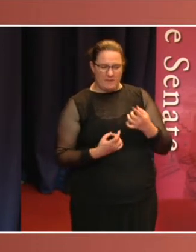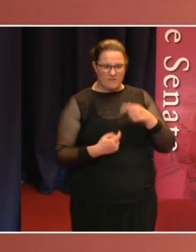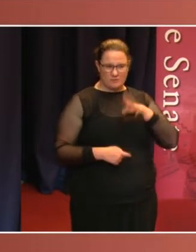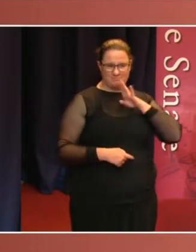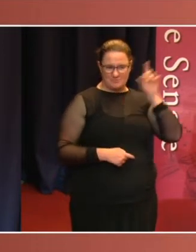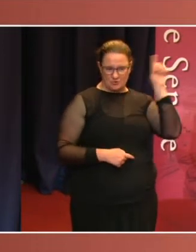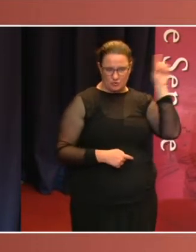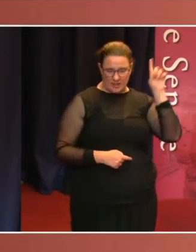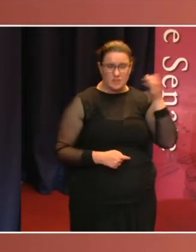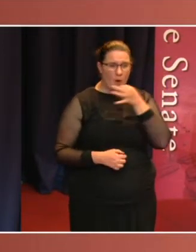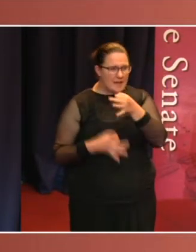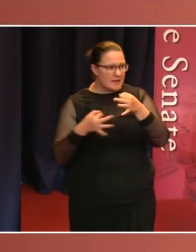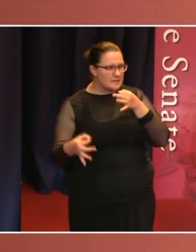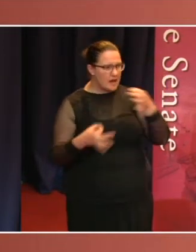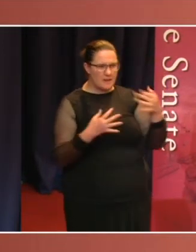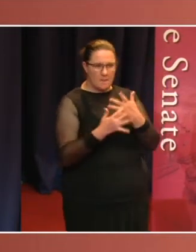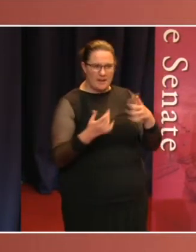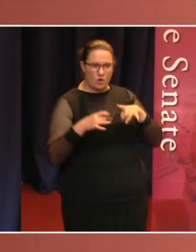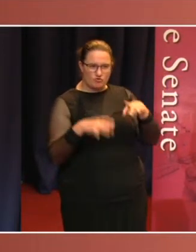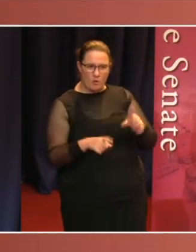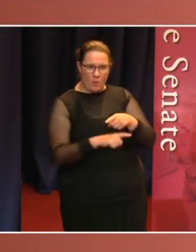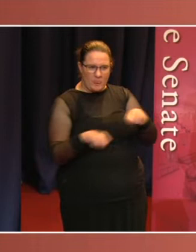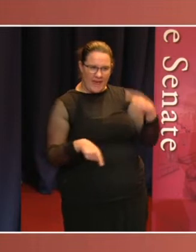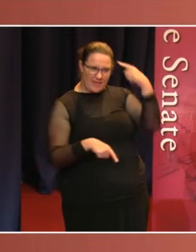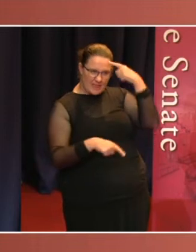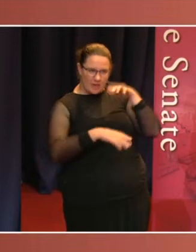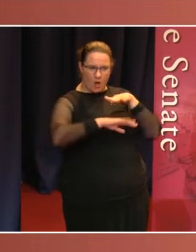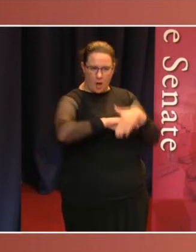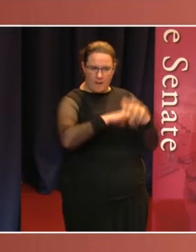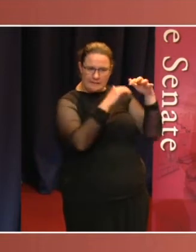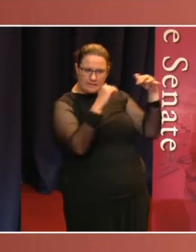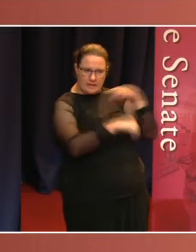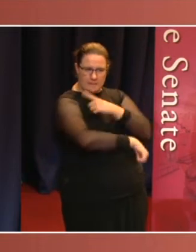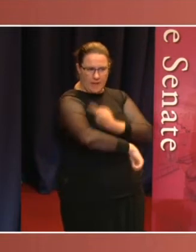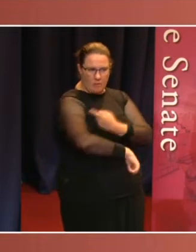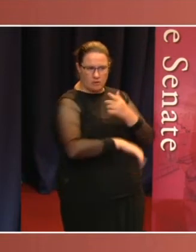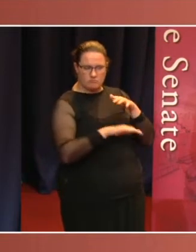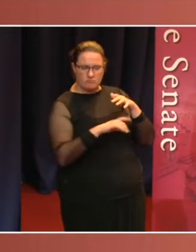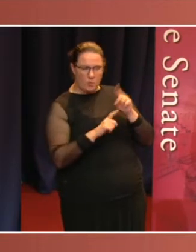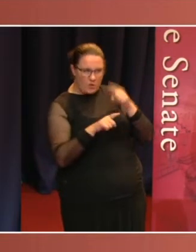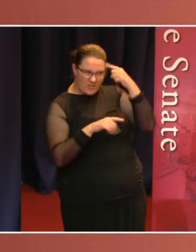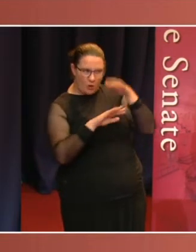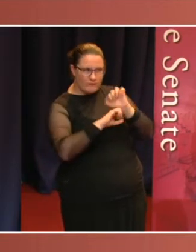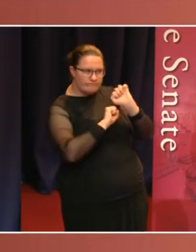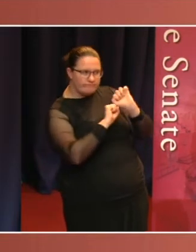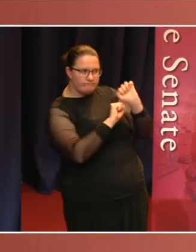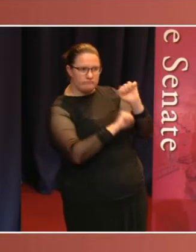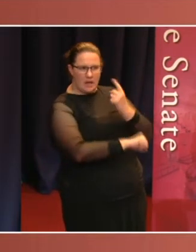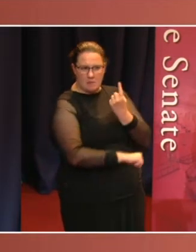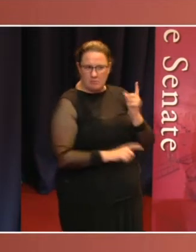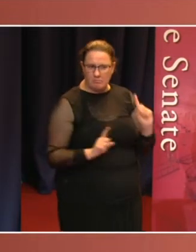Australians on what they think of proposition about the Senate's power and independence. Today, we detail